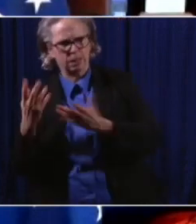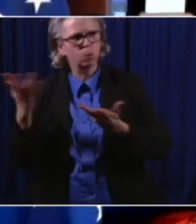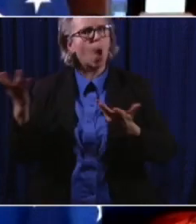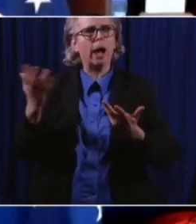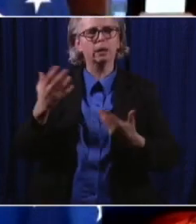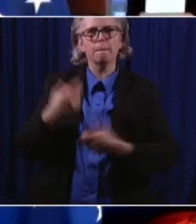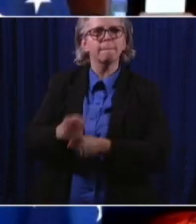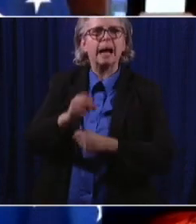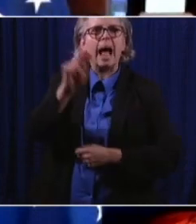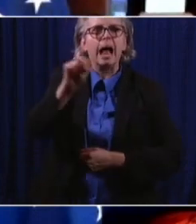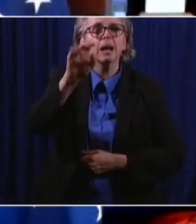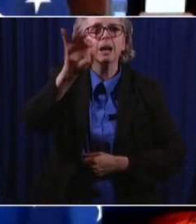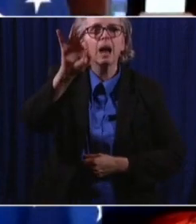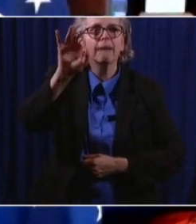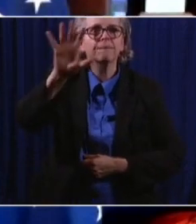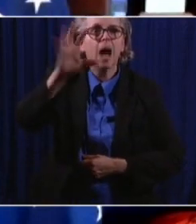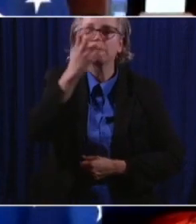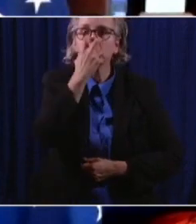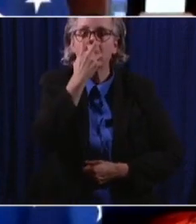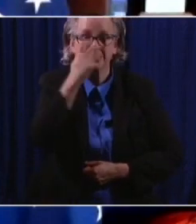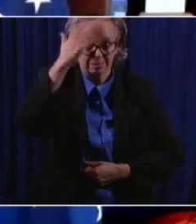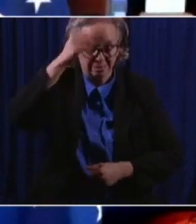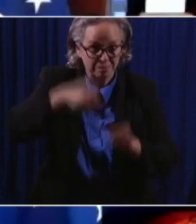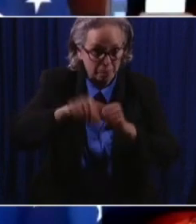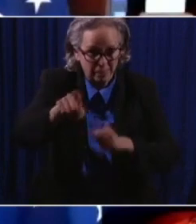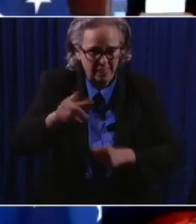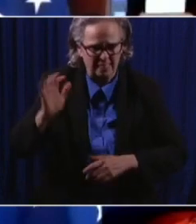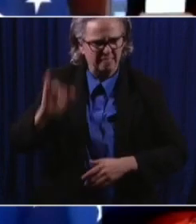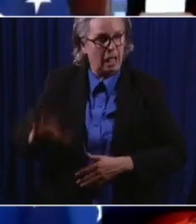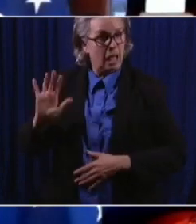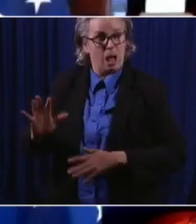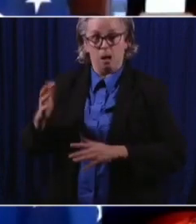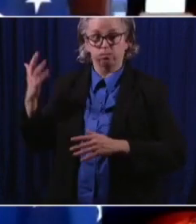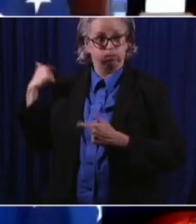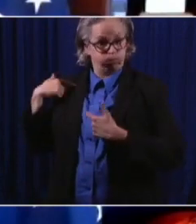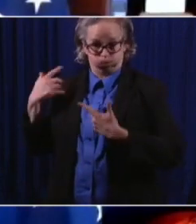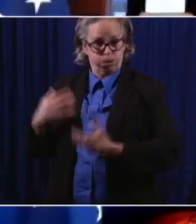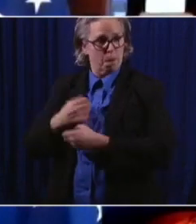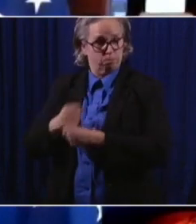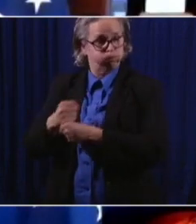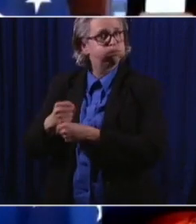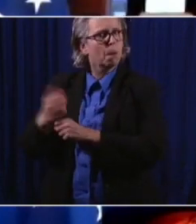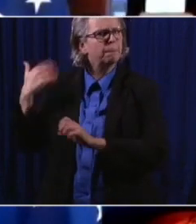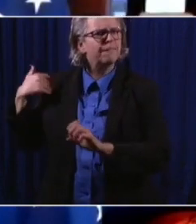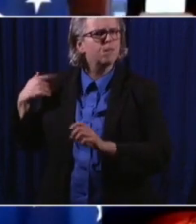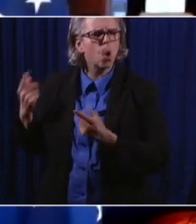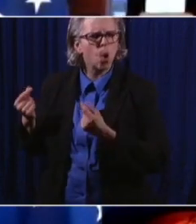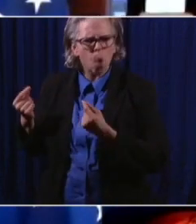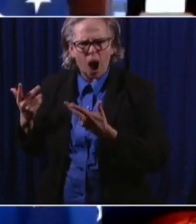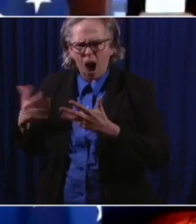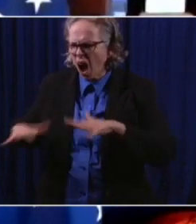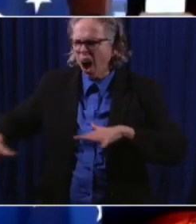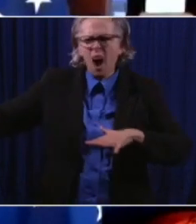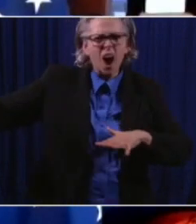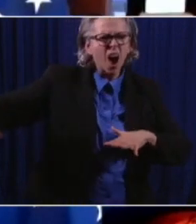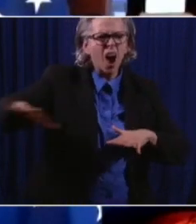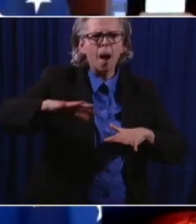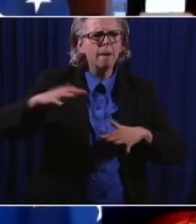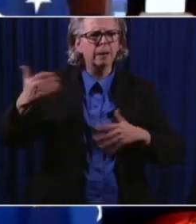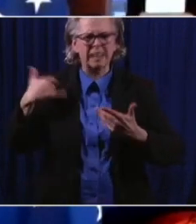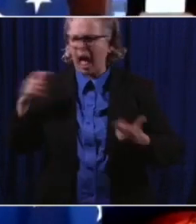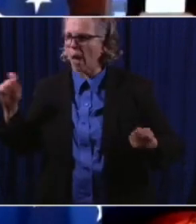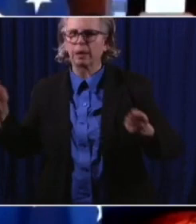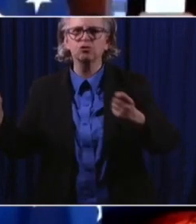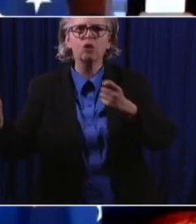to convert 23,000 square feet of former manufacturing facility for elemental